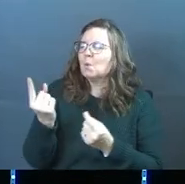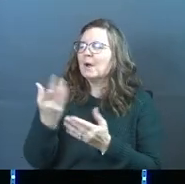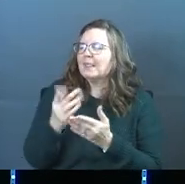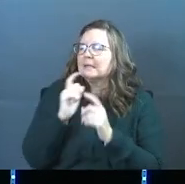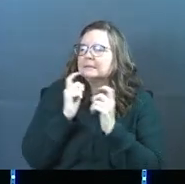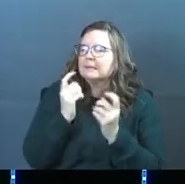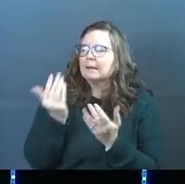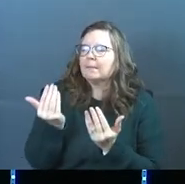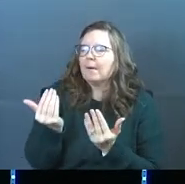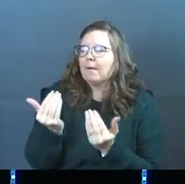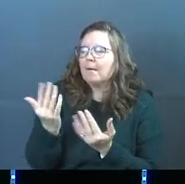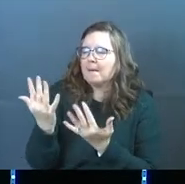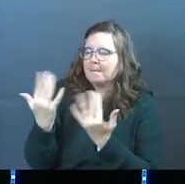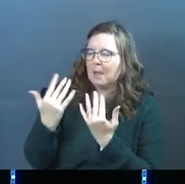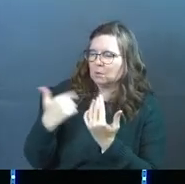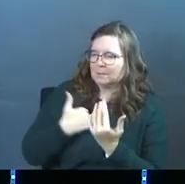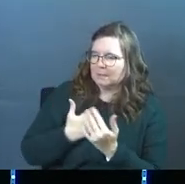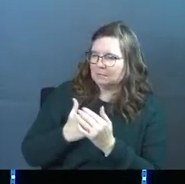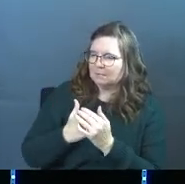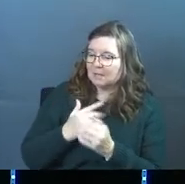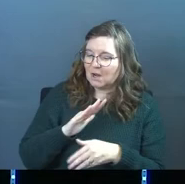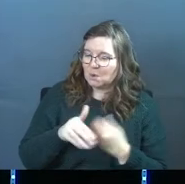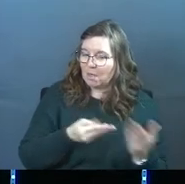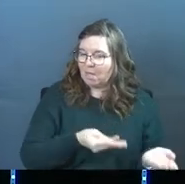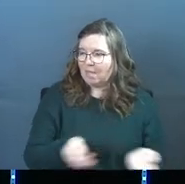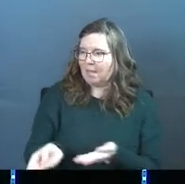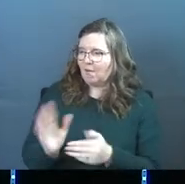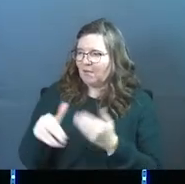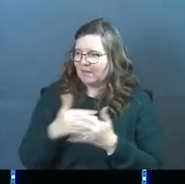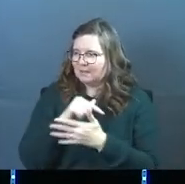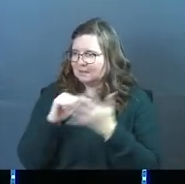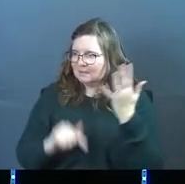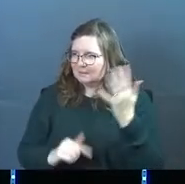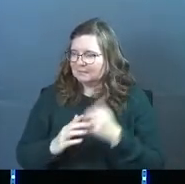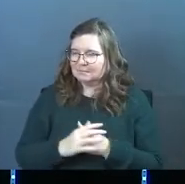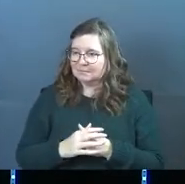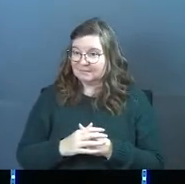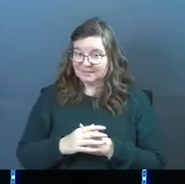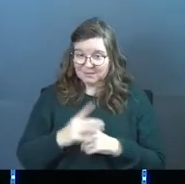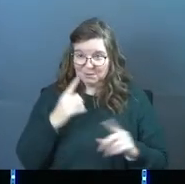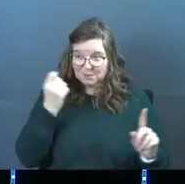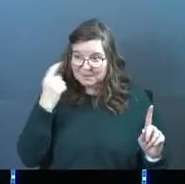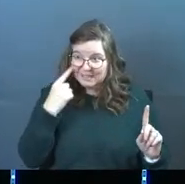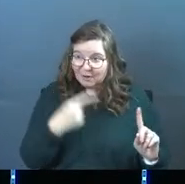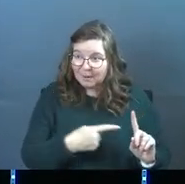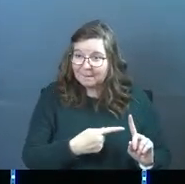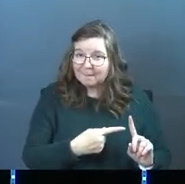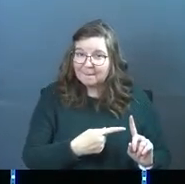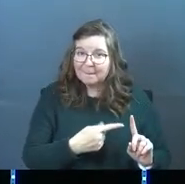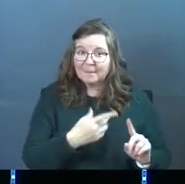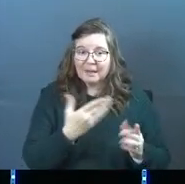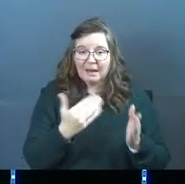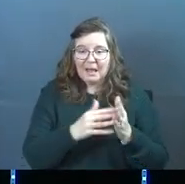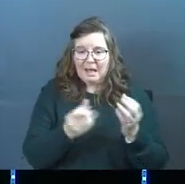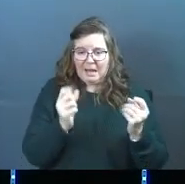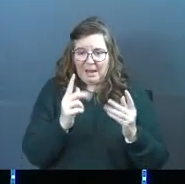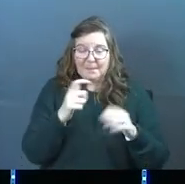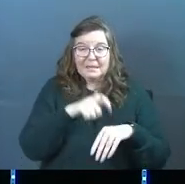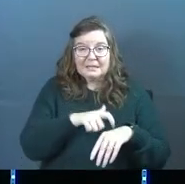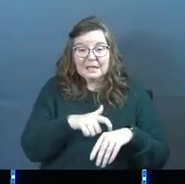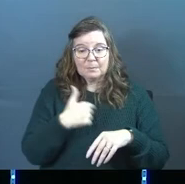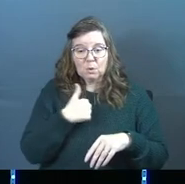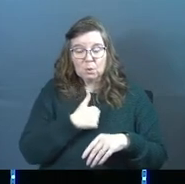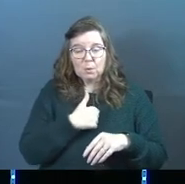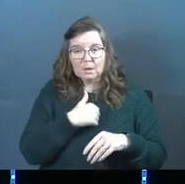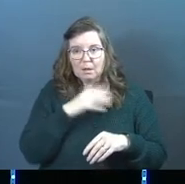little sin, and then you get all of this. Do you hear him? And again, how many times